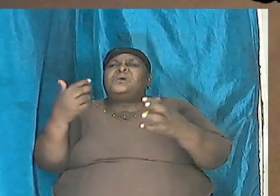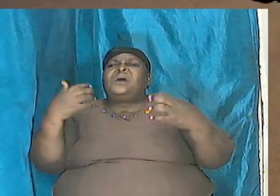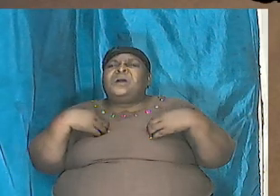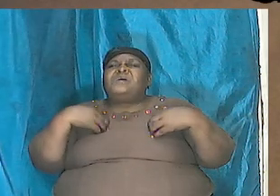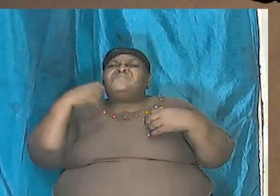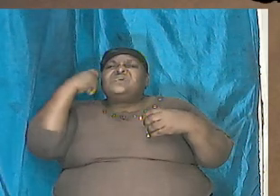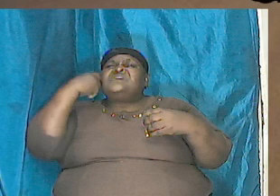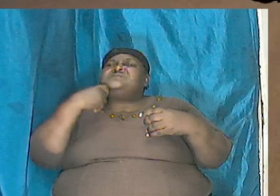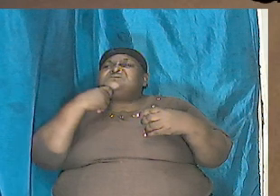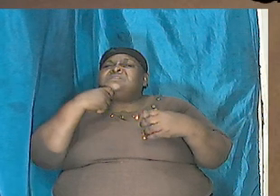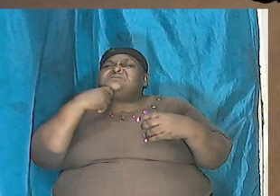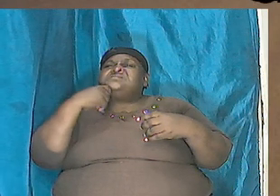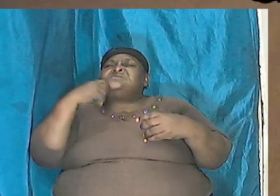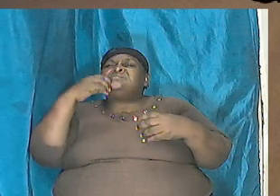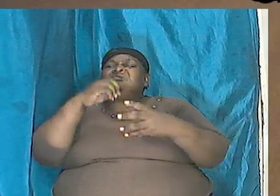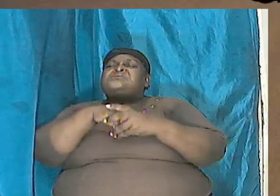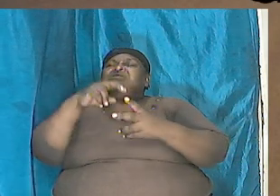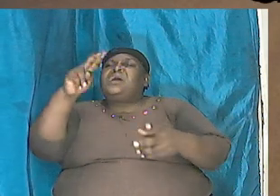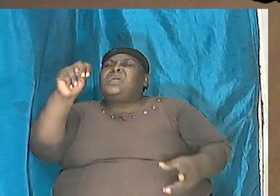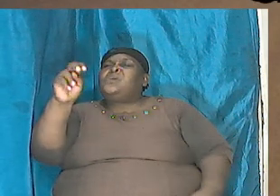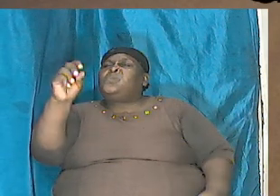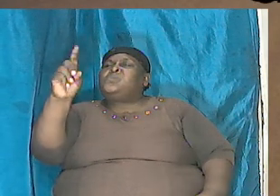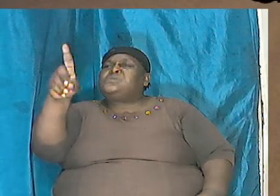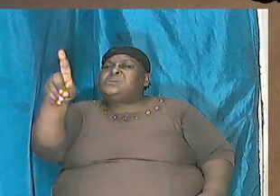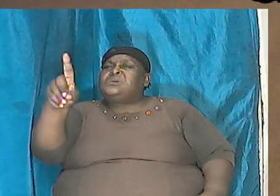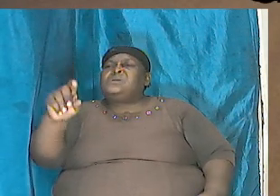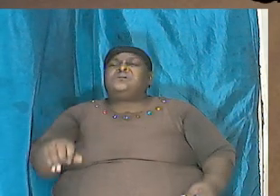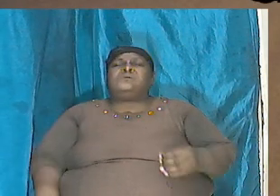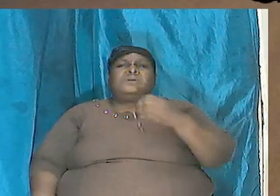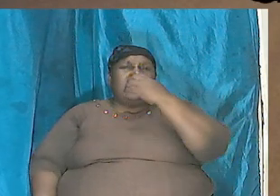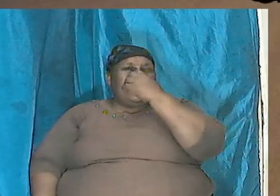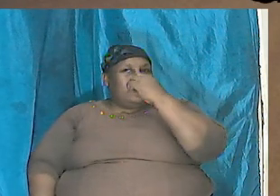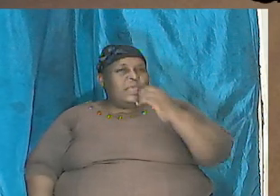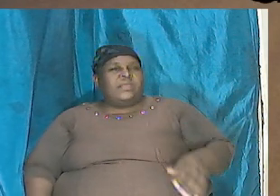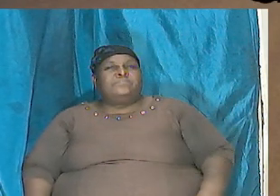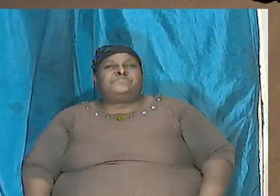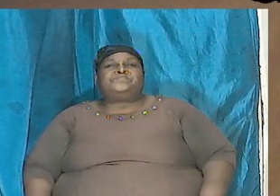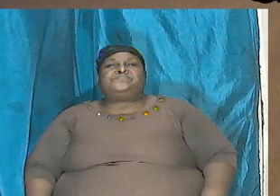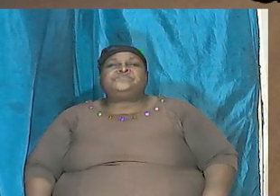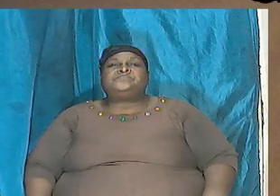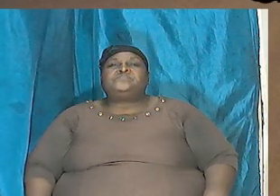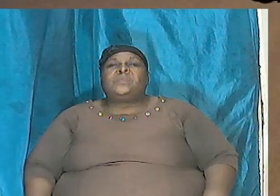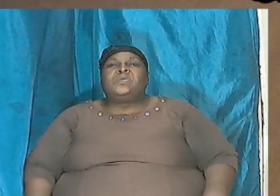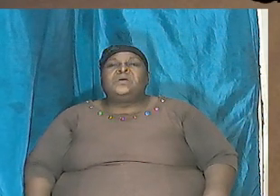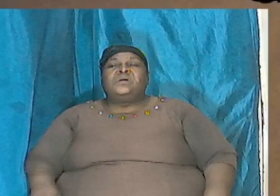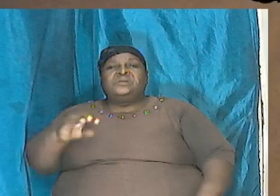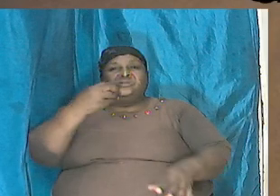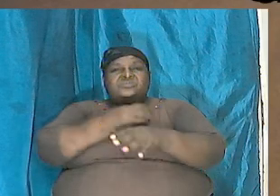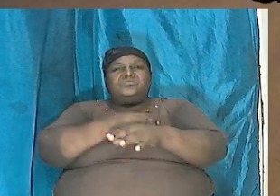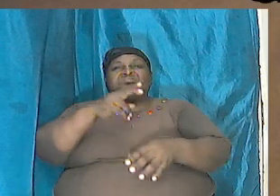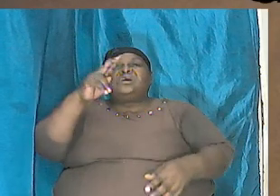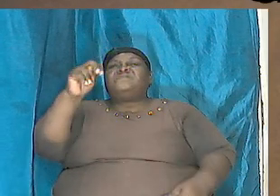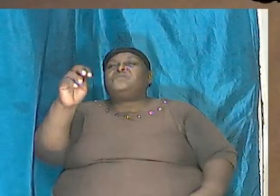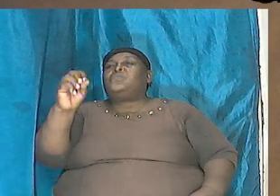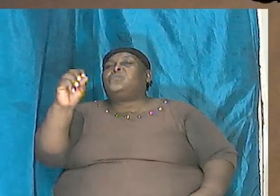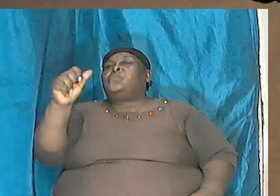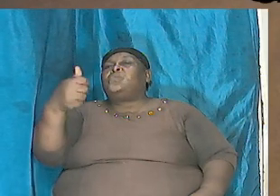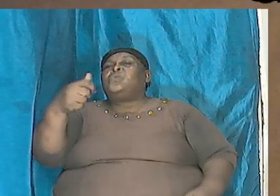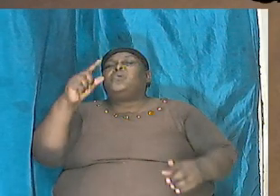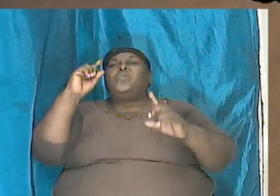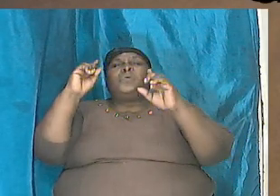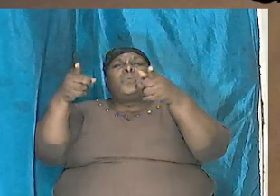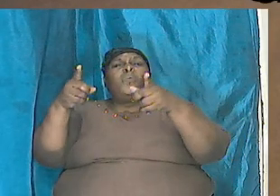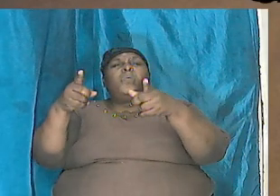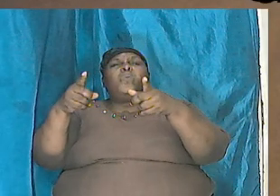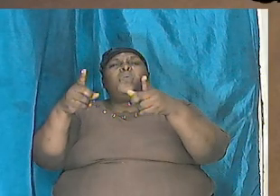brothers and sisters so here it is that Genesis chapter 9 verse 18 says and the sons of Noah that went forth of the ark